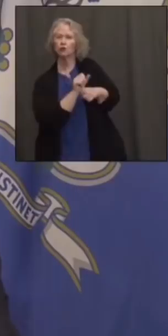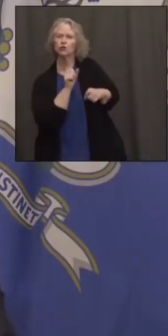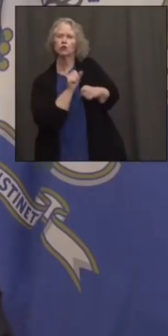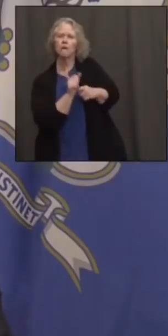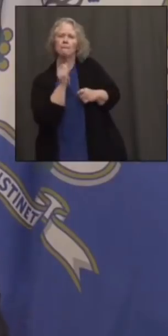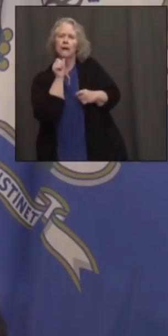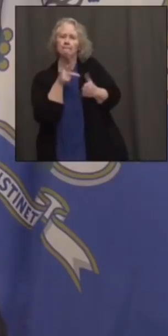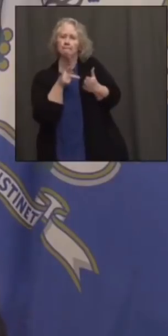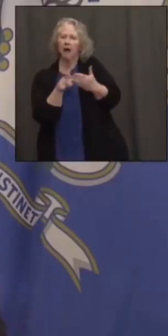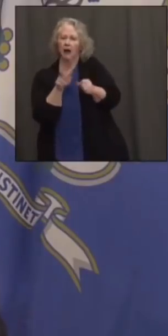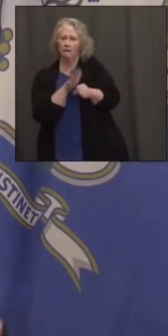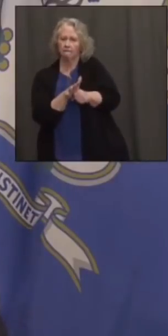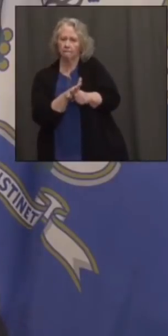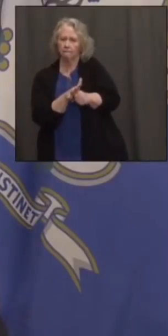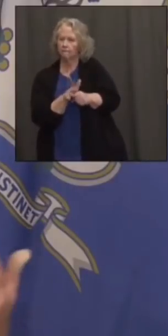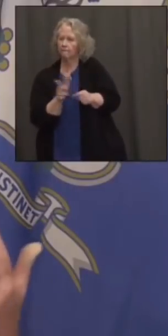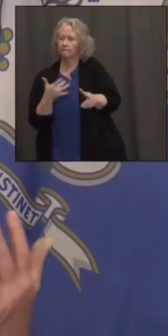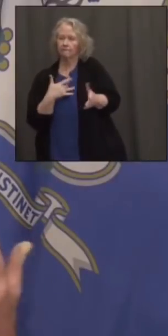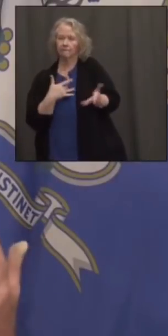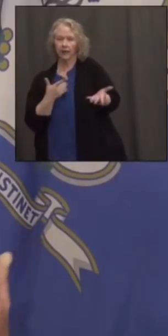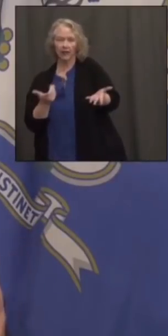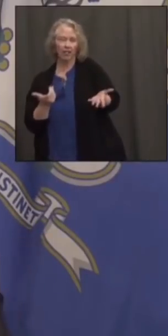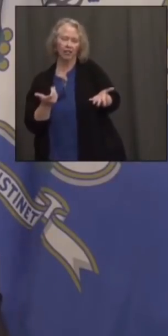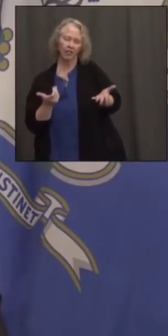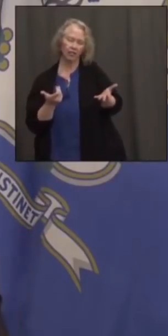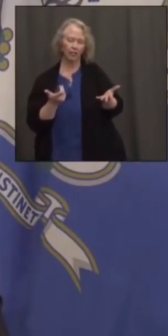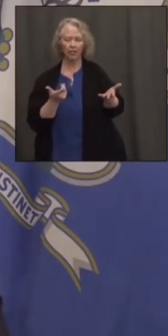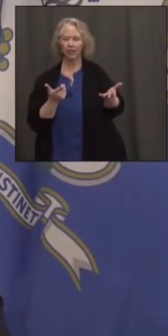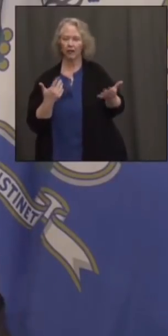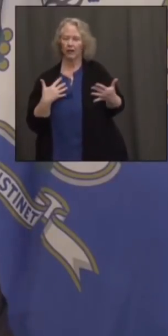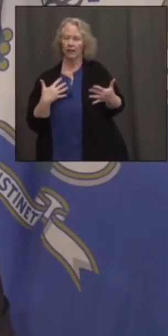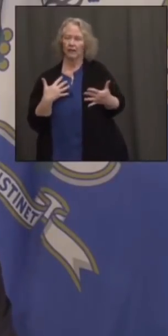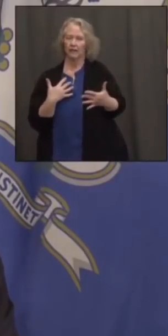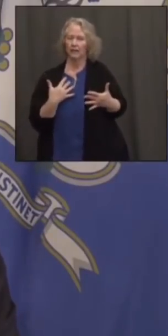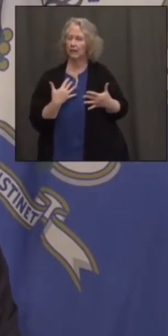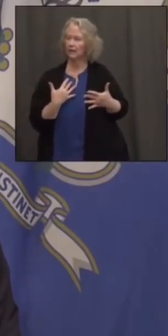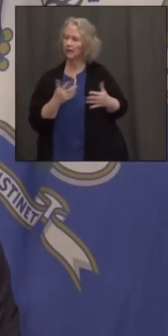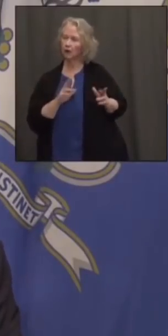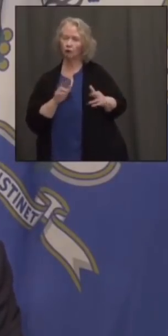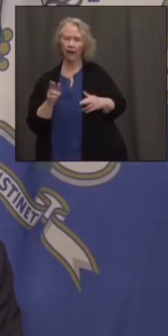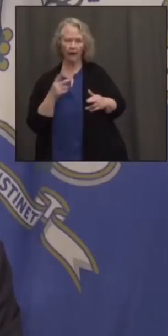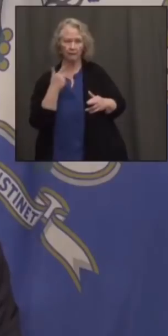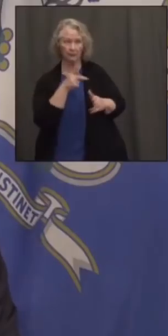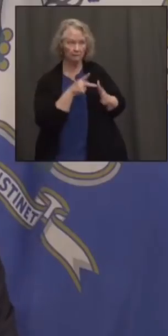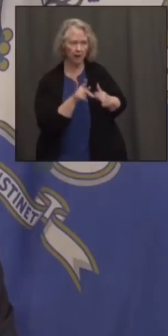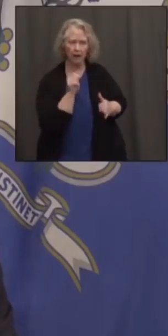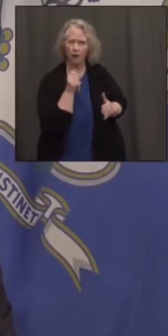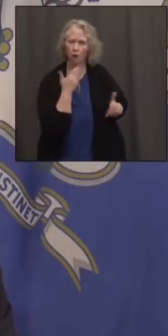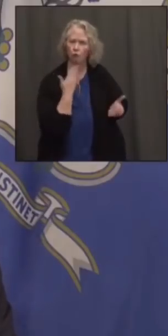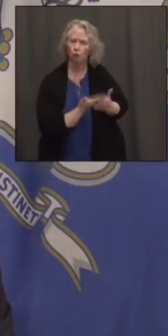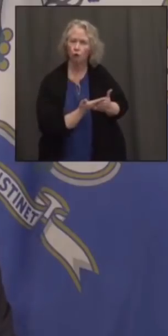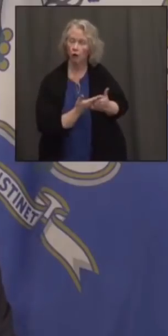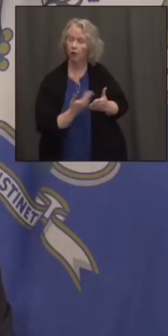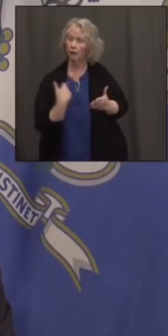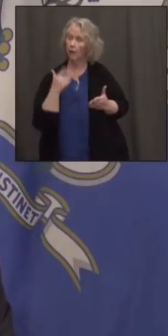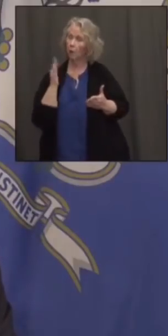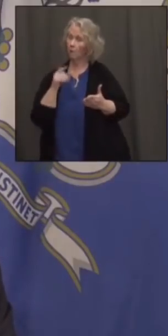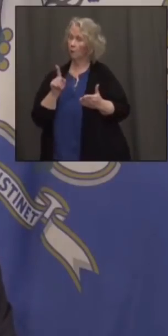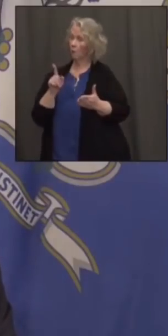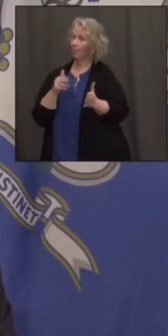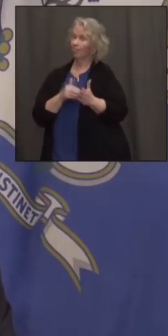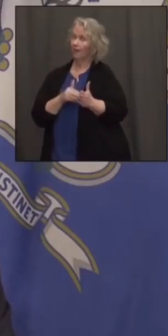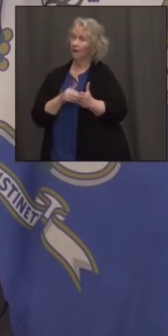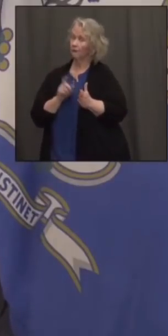enough to entice people who have maybe a little COVID hesitant to get back in. We're helping with a thousand dollar incentive, but